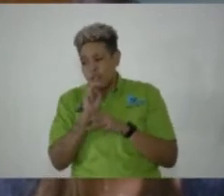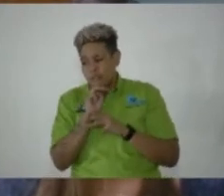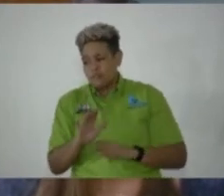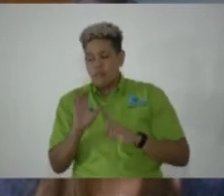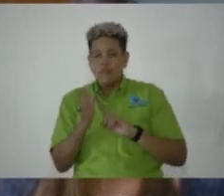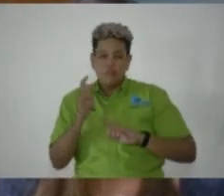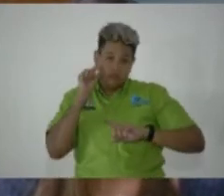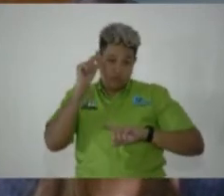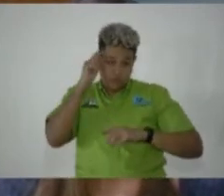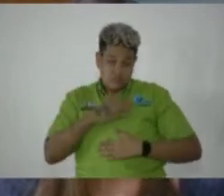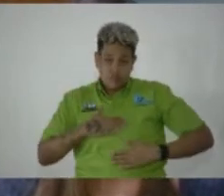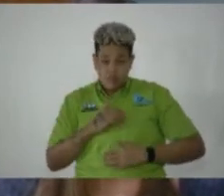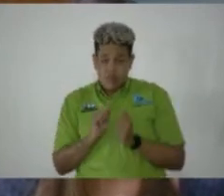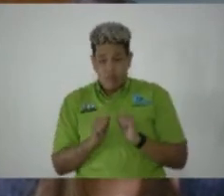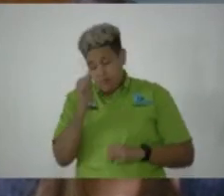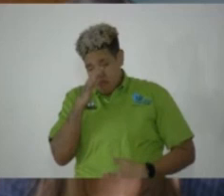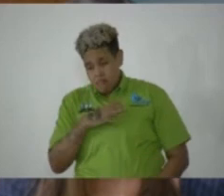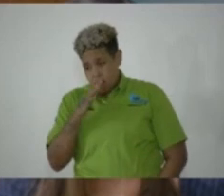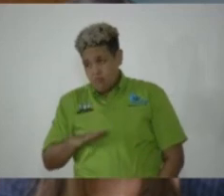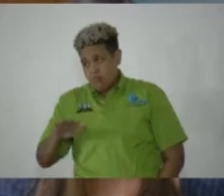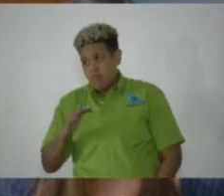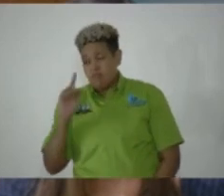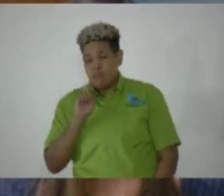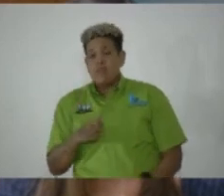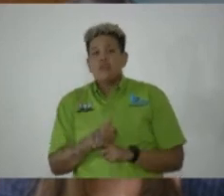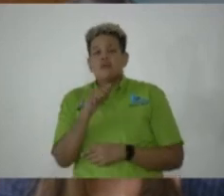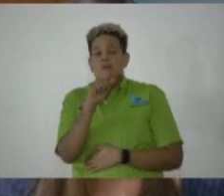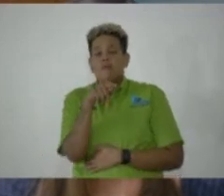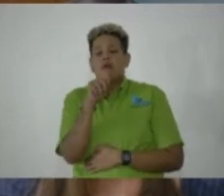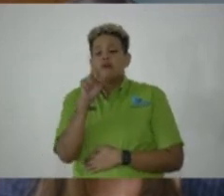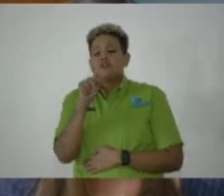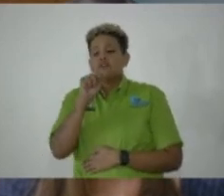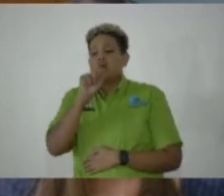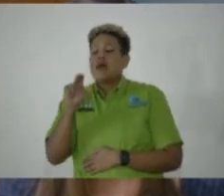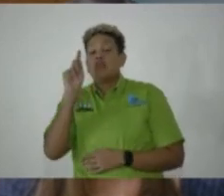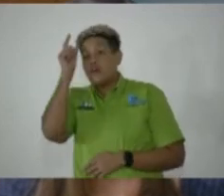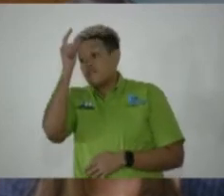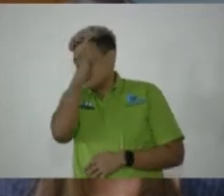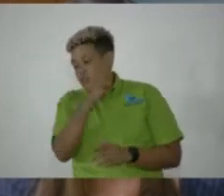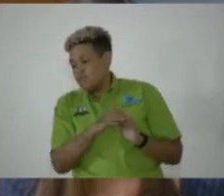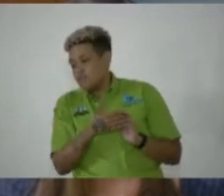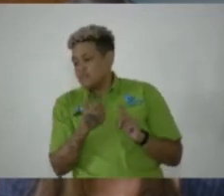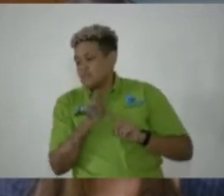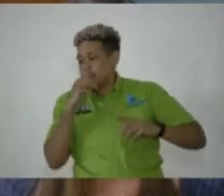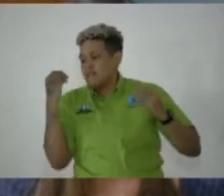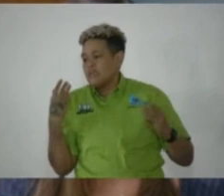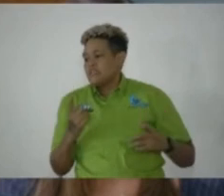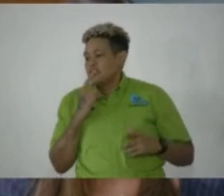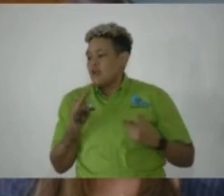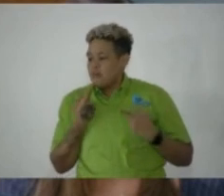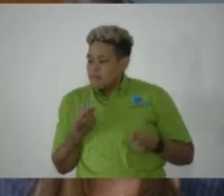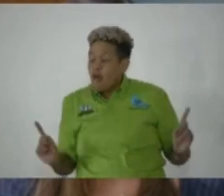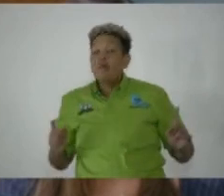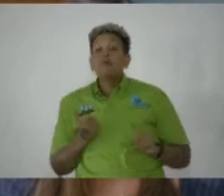Culture, Gender, Entertainment, and Sport, Sir Patrick Allen, Governor General of Jamaica, has issued a proclamation